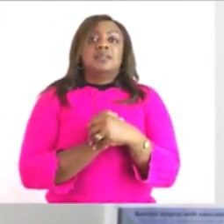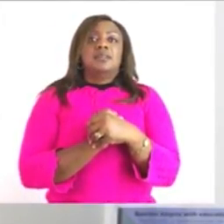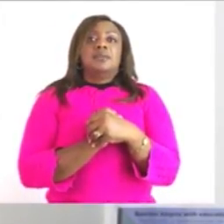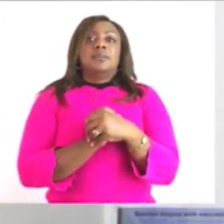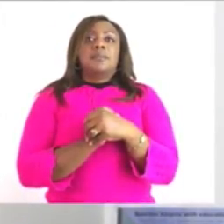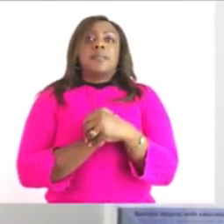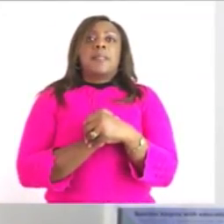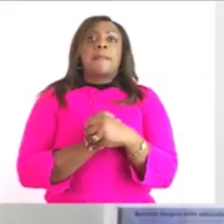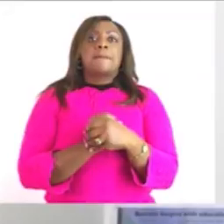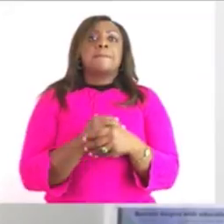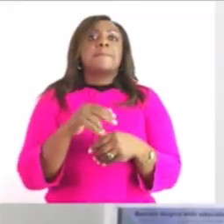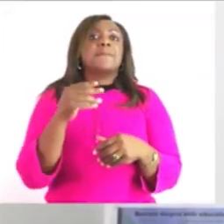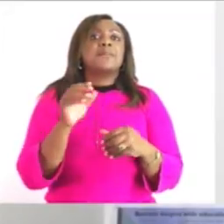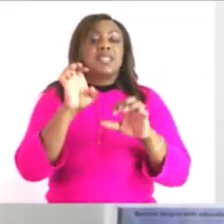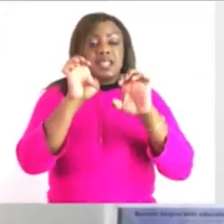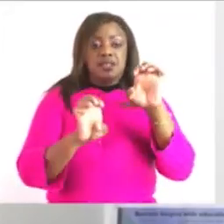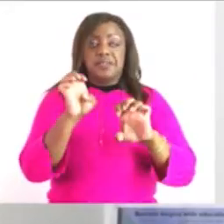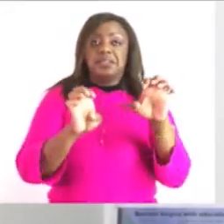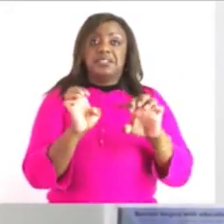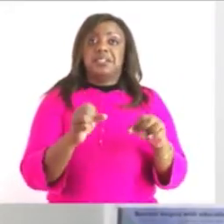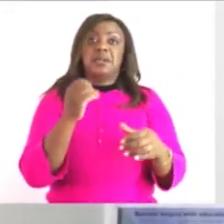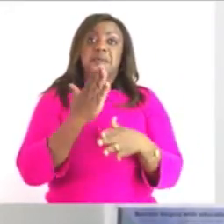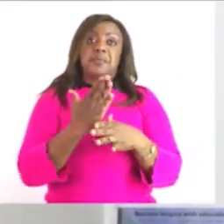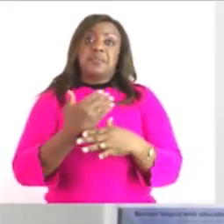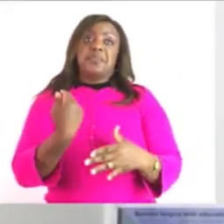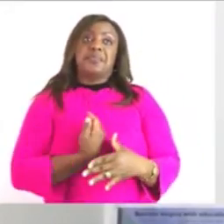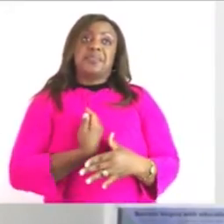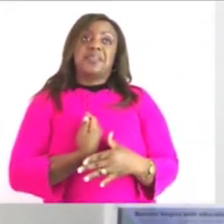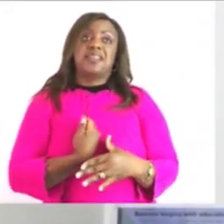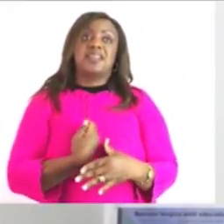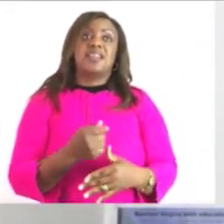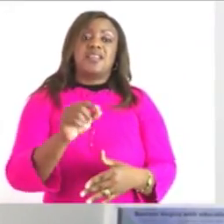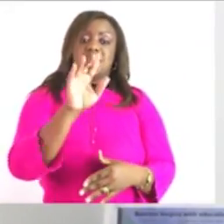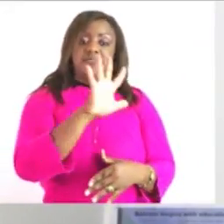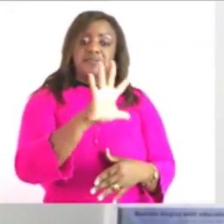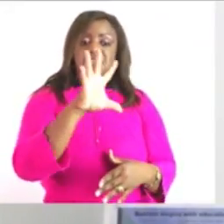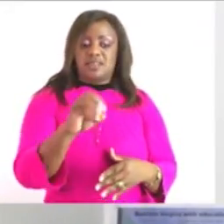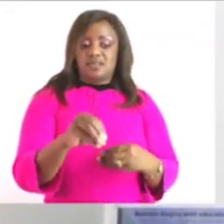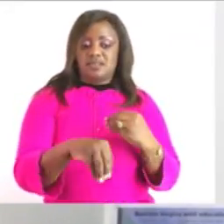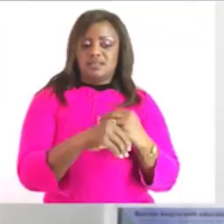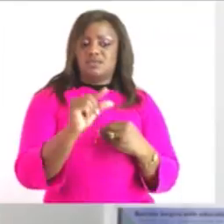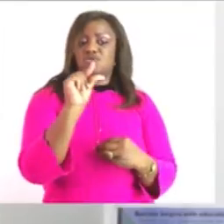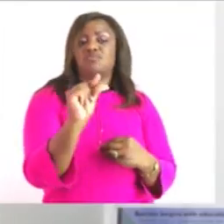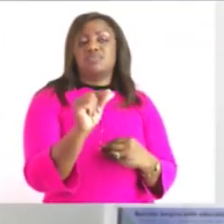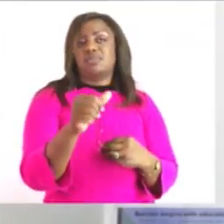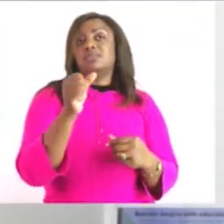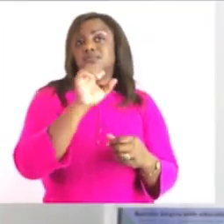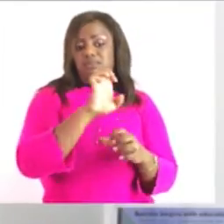when it comes to evaluating my work i'll say my estimate